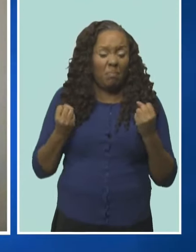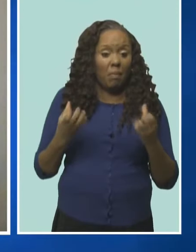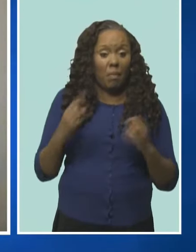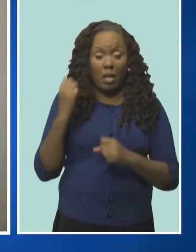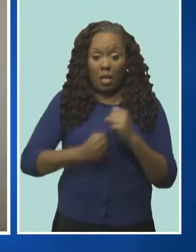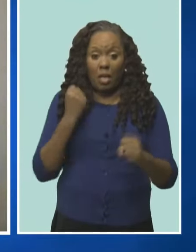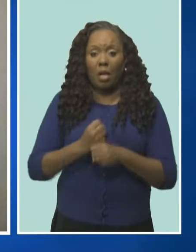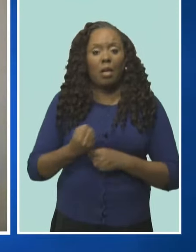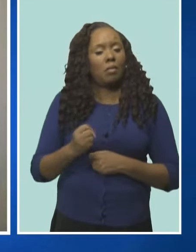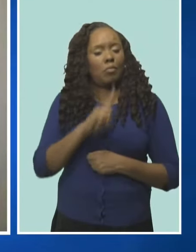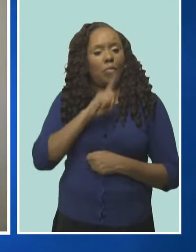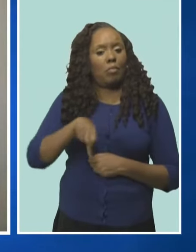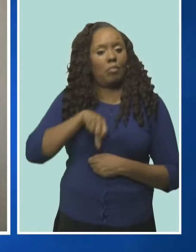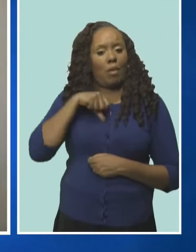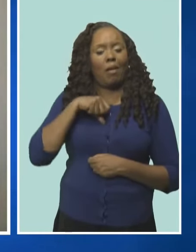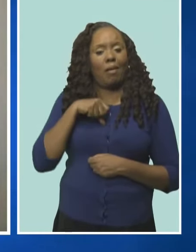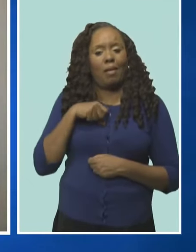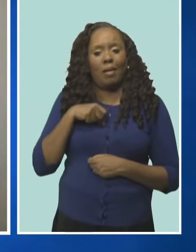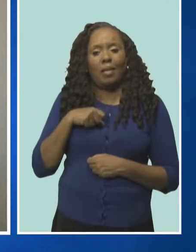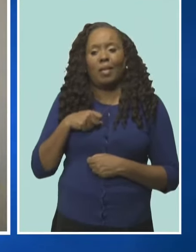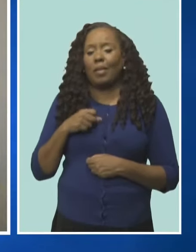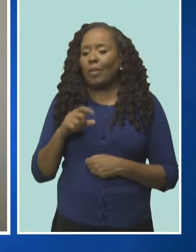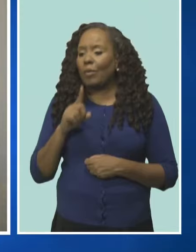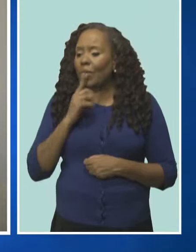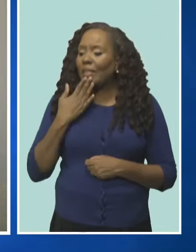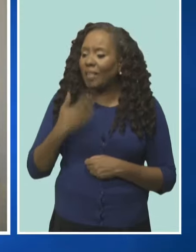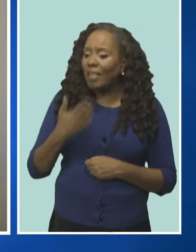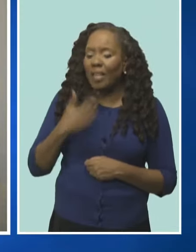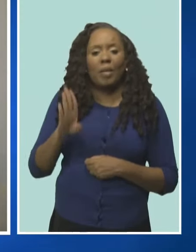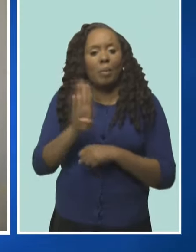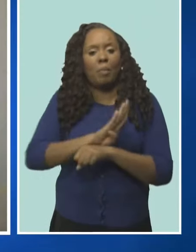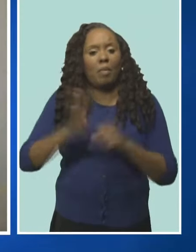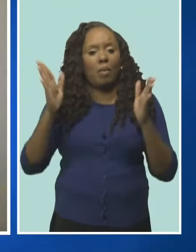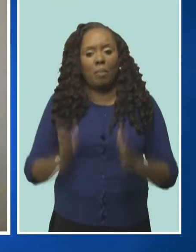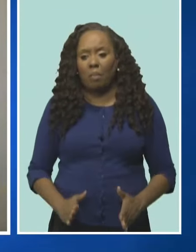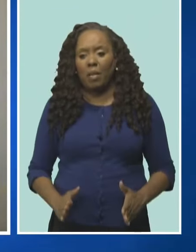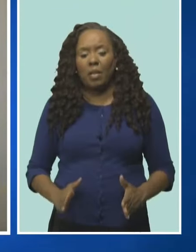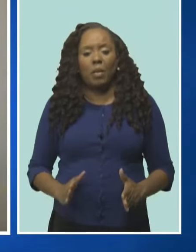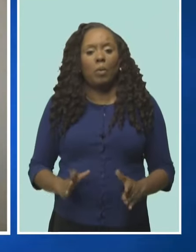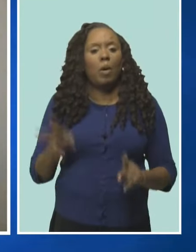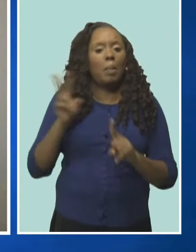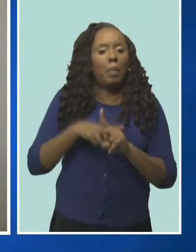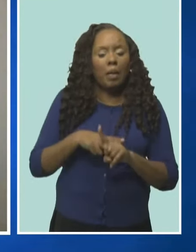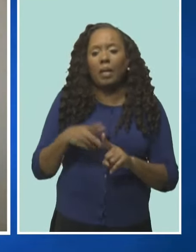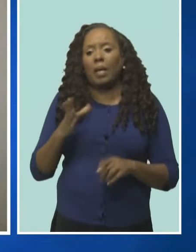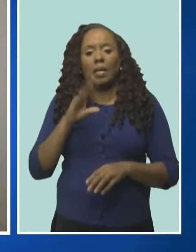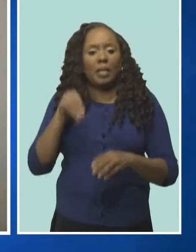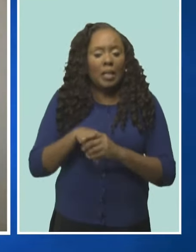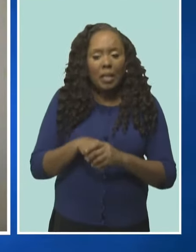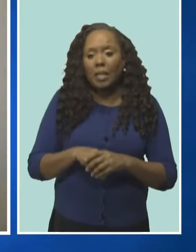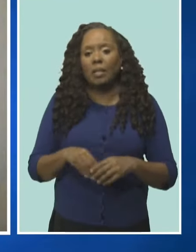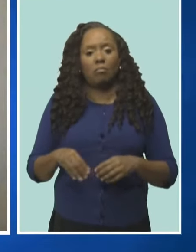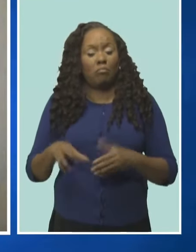we're proud to say that we welcome Barbadian entries. We've had from students and even alumni of